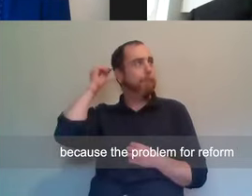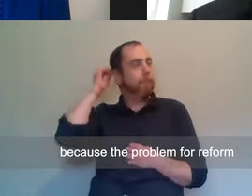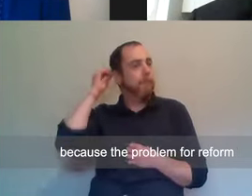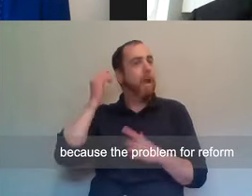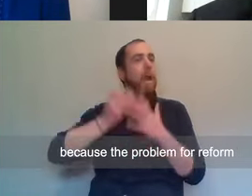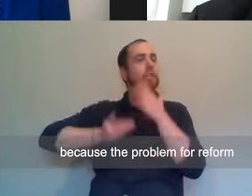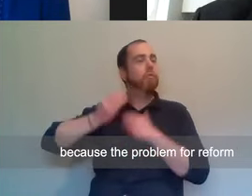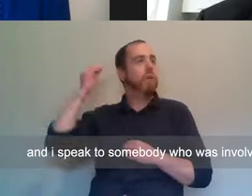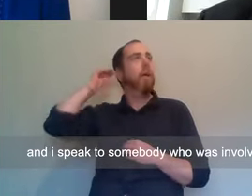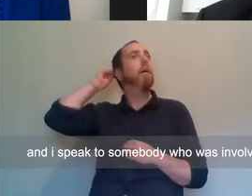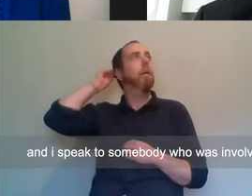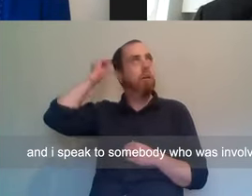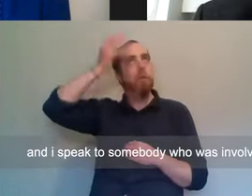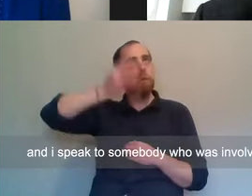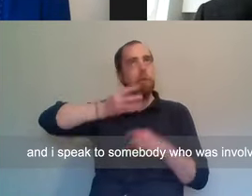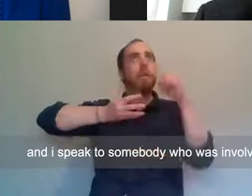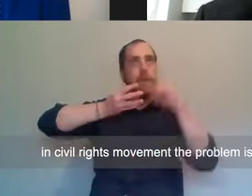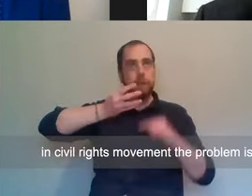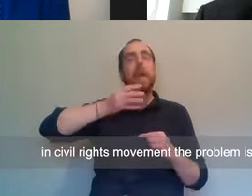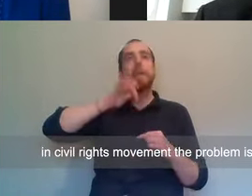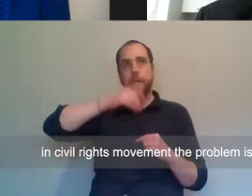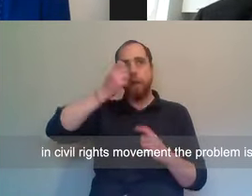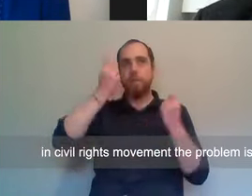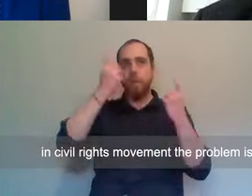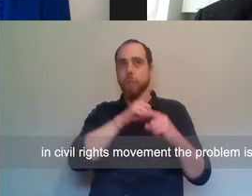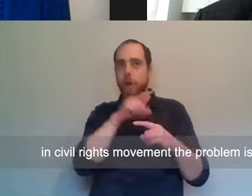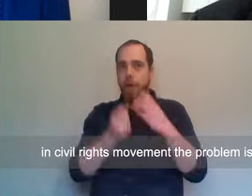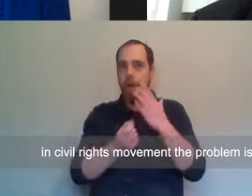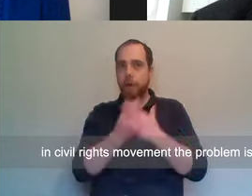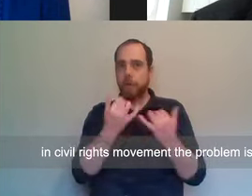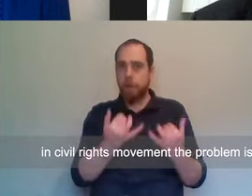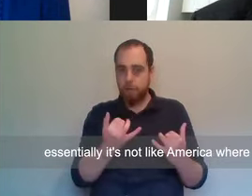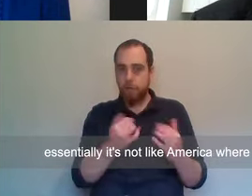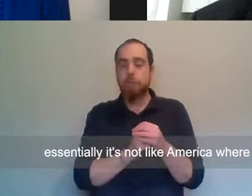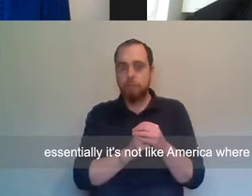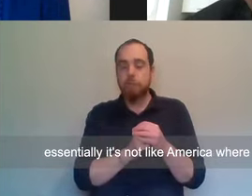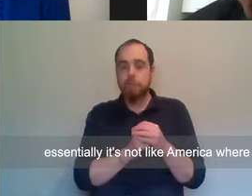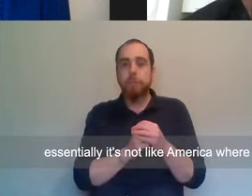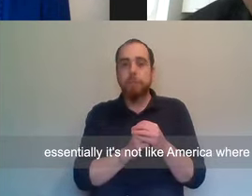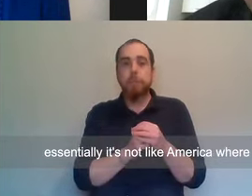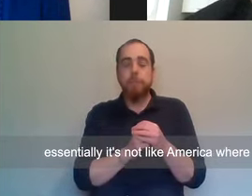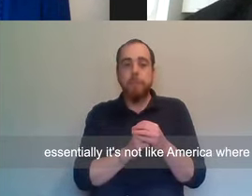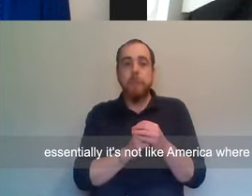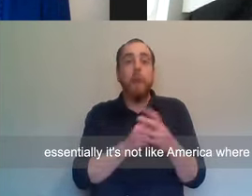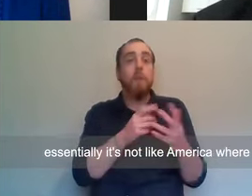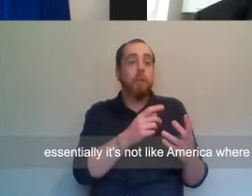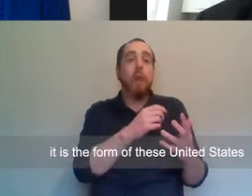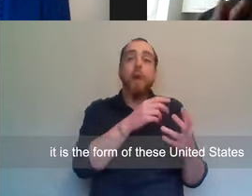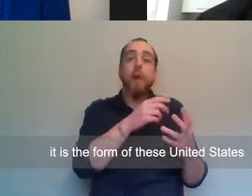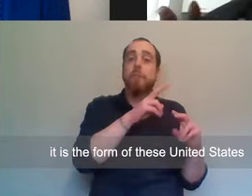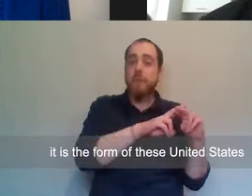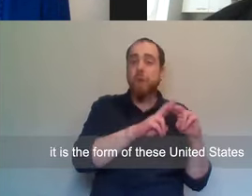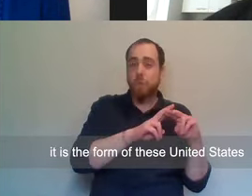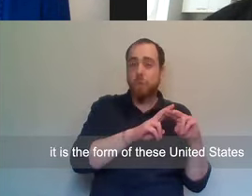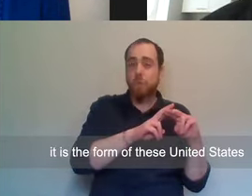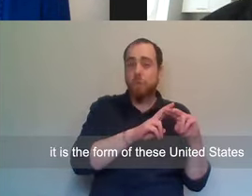reform, and I speak as somebody who was involved in the civil rights movement, the problem is essentially, it's not like America, where it is the reform of